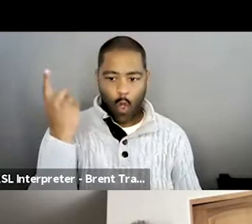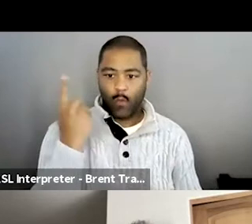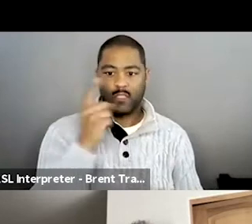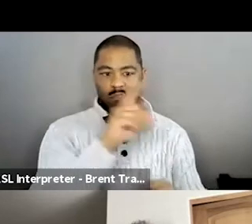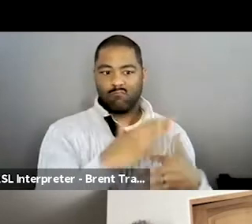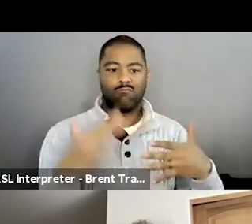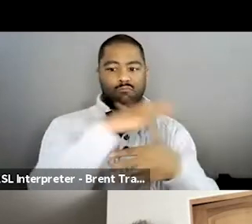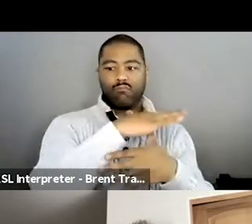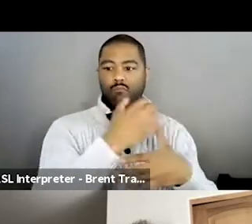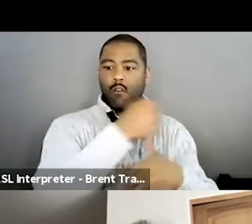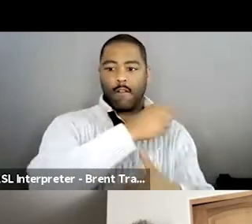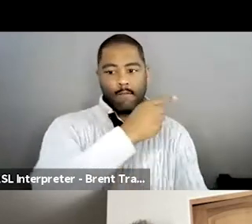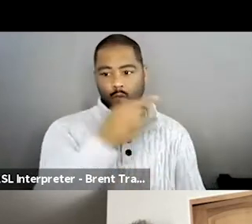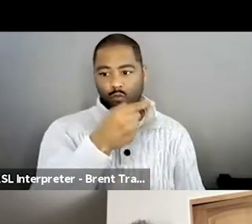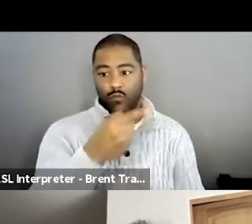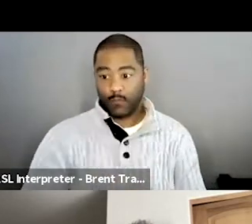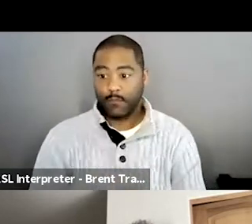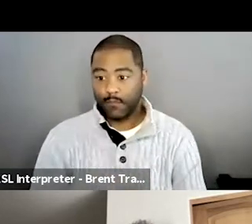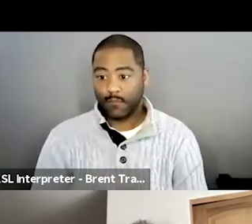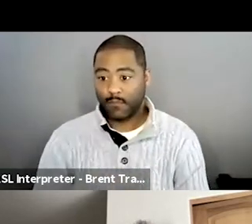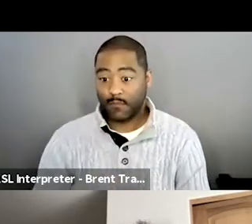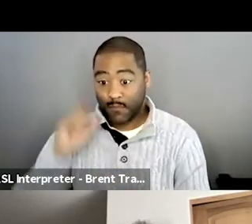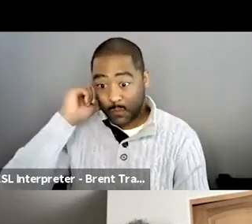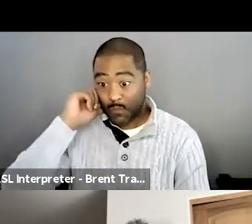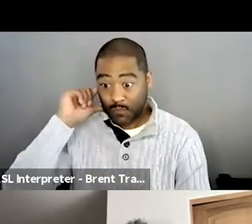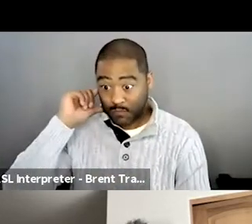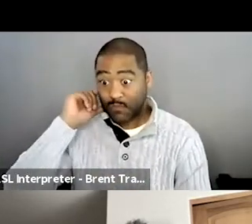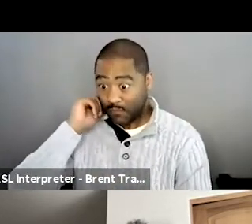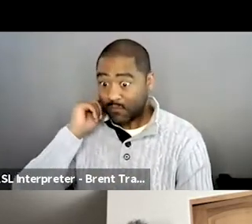Probably not something you would have said at, uh, 17 or 18 either.